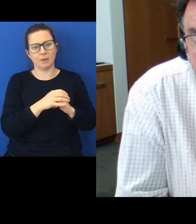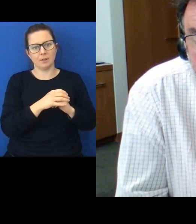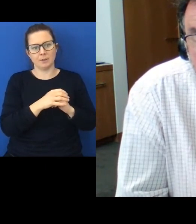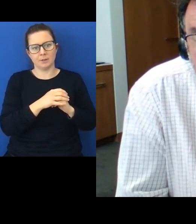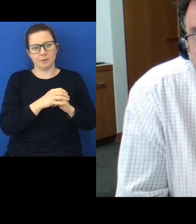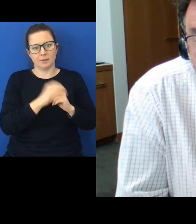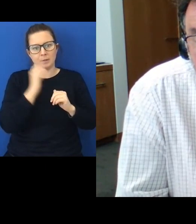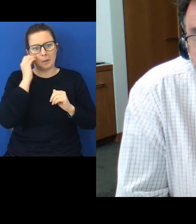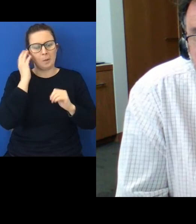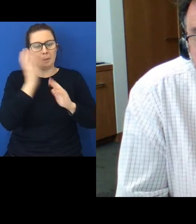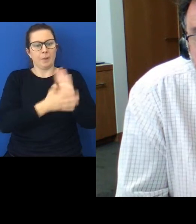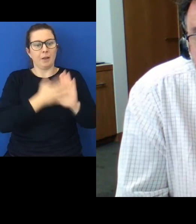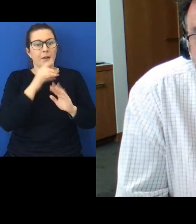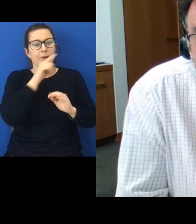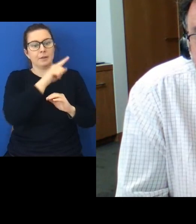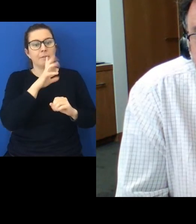which the government